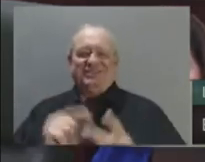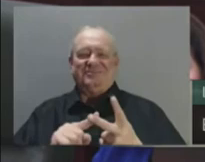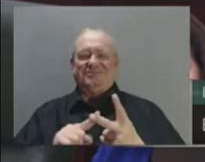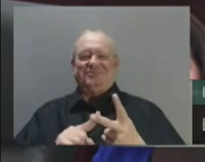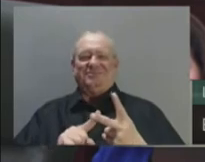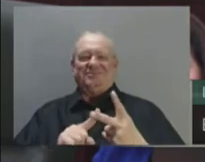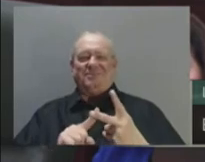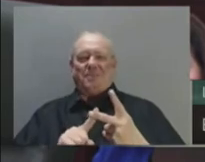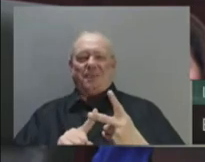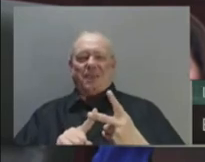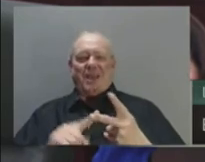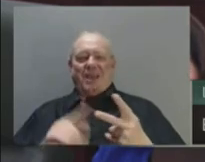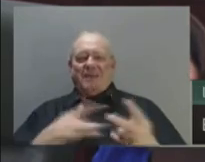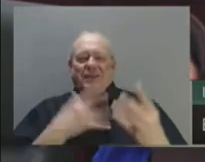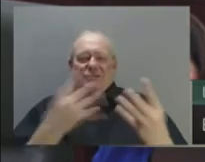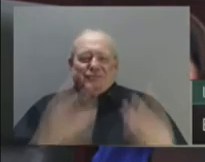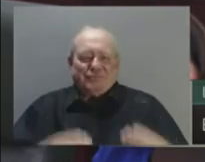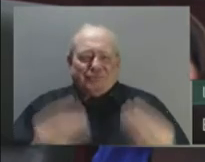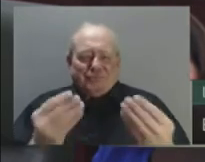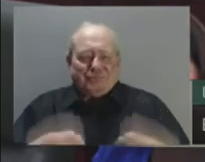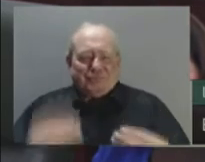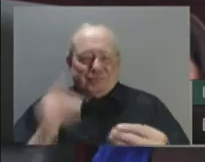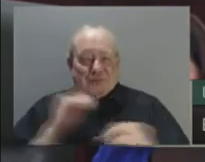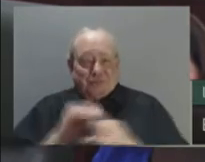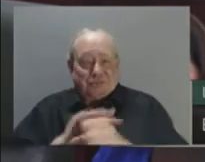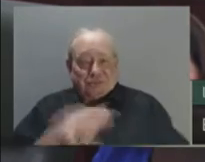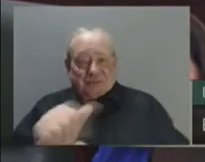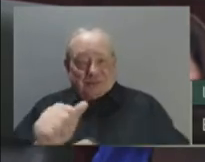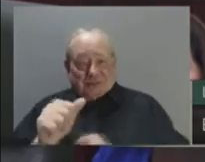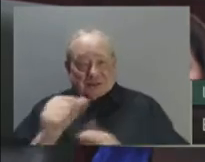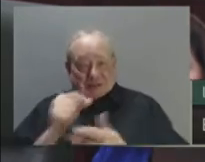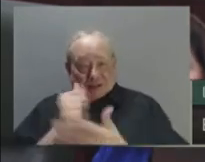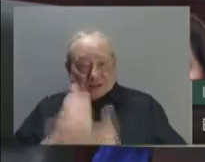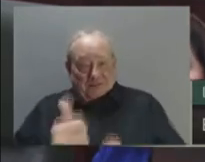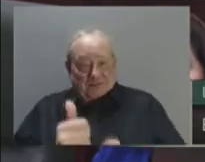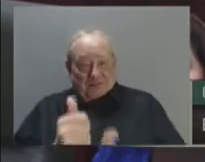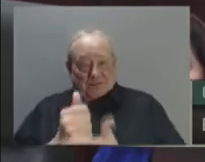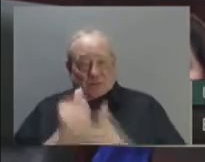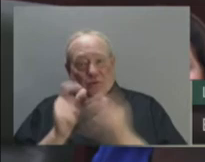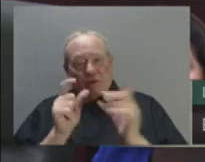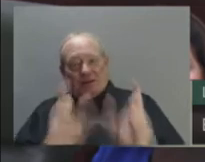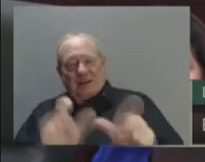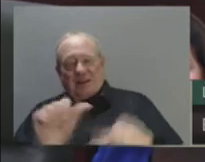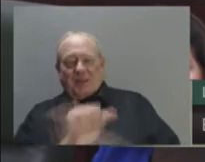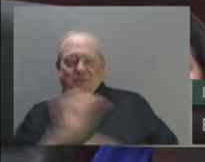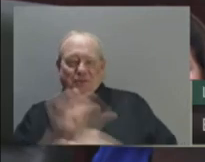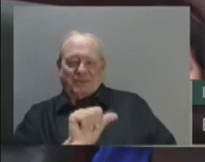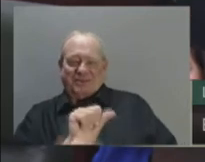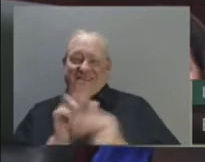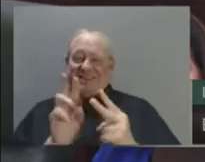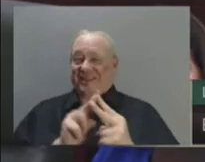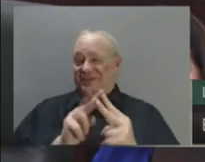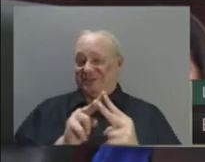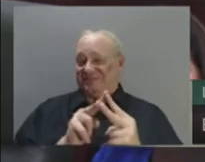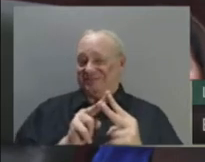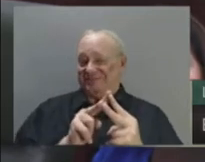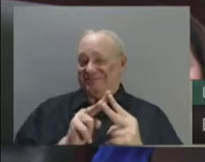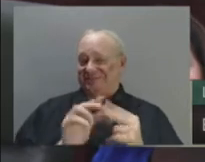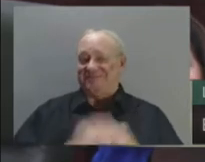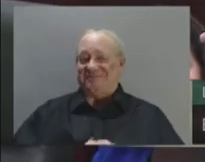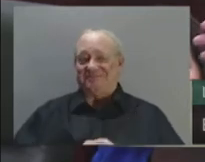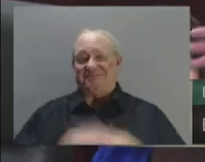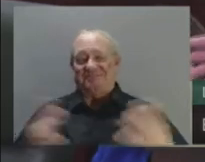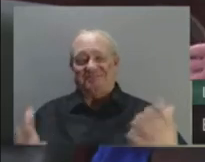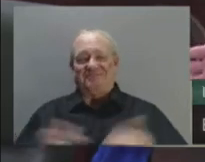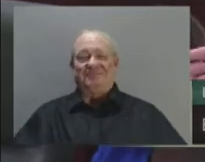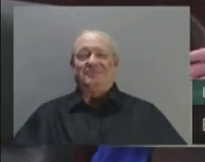can either be a help or a hindrance to Albertans as they work together to meet the needs in their communities. A good job is more than just